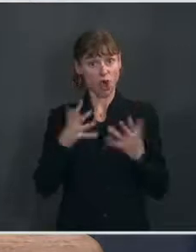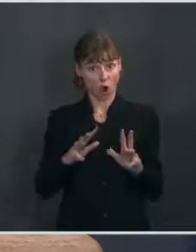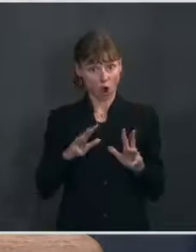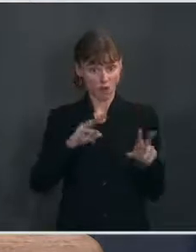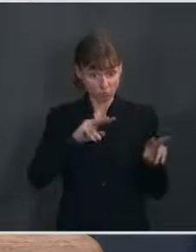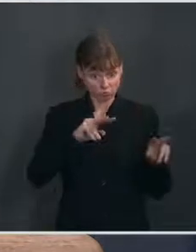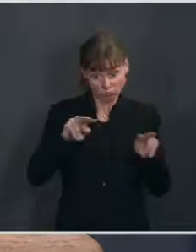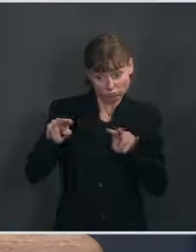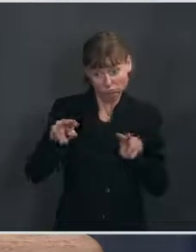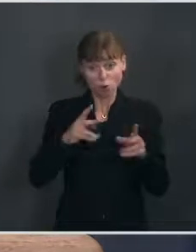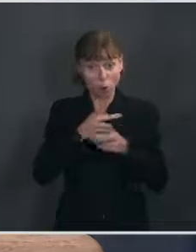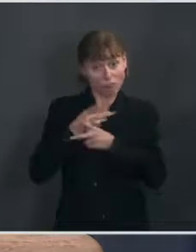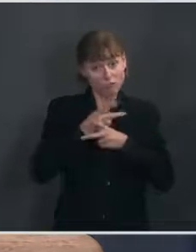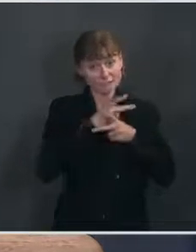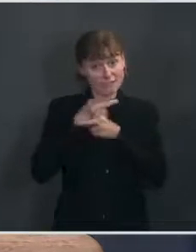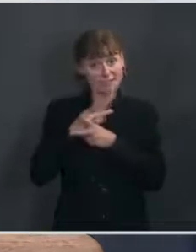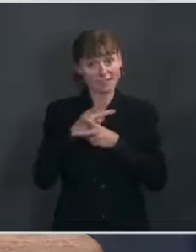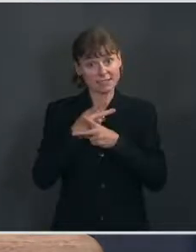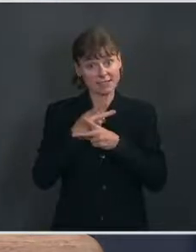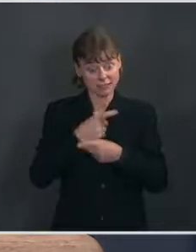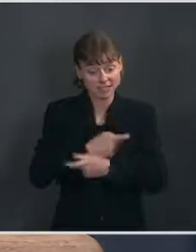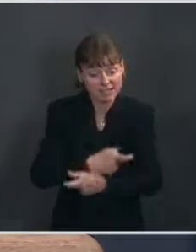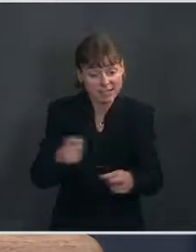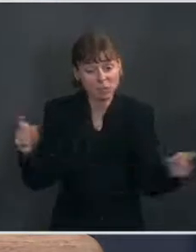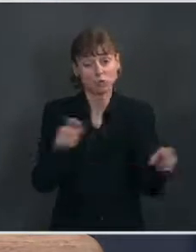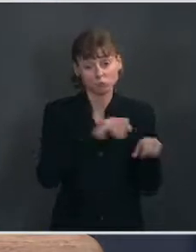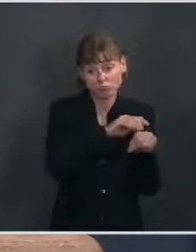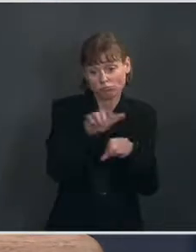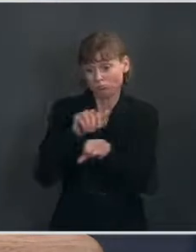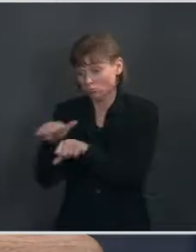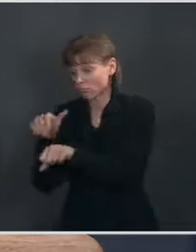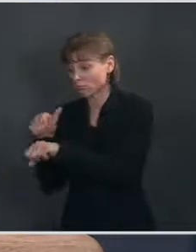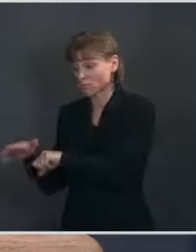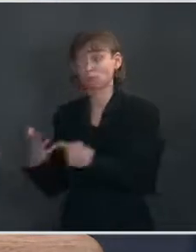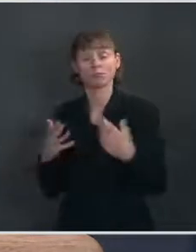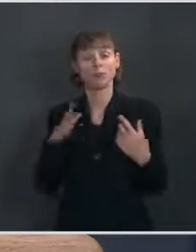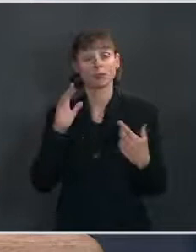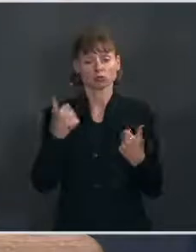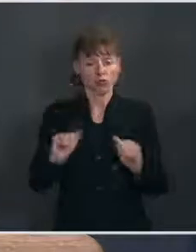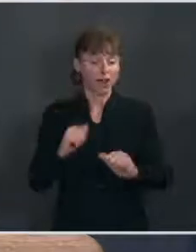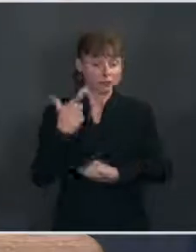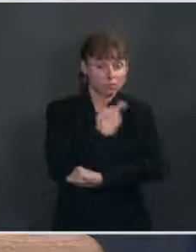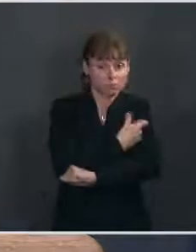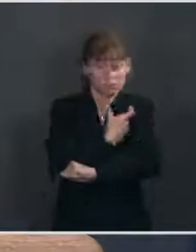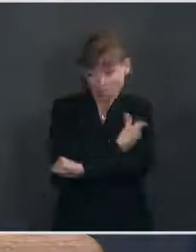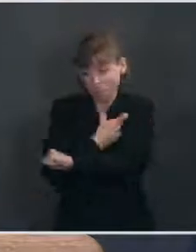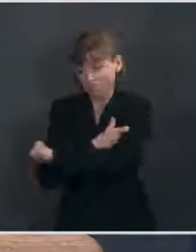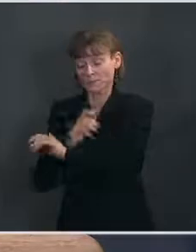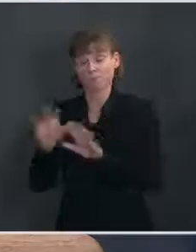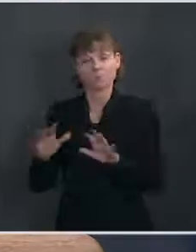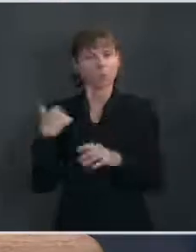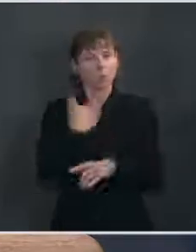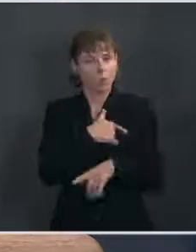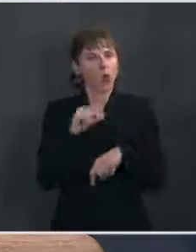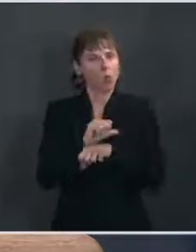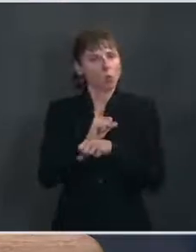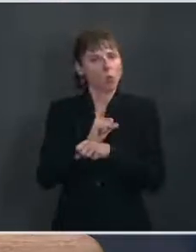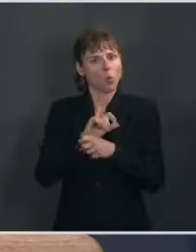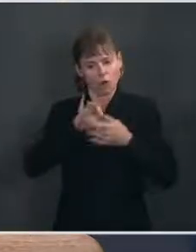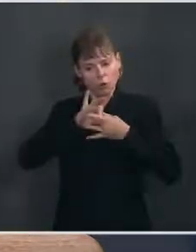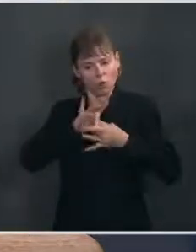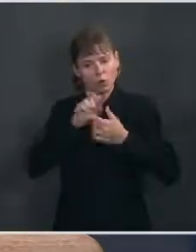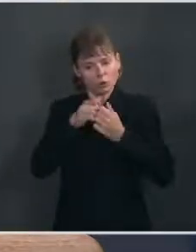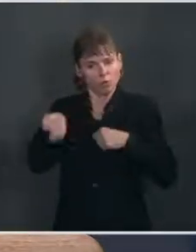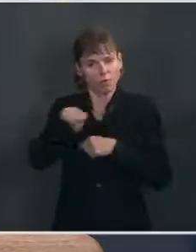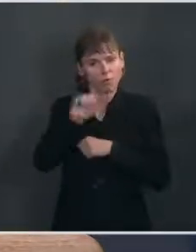and efforts to ensure that the vaccine is getting into communities across the country. We are closely engaged with them and looking for ways to help assist in